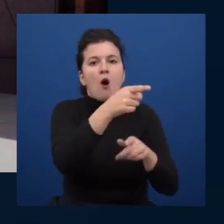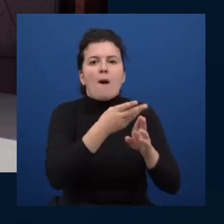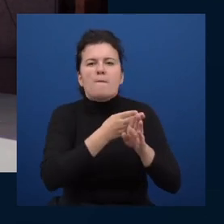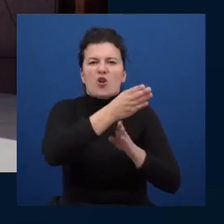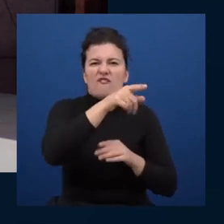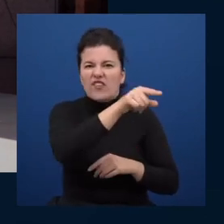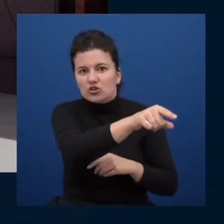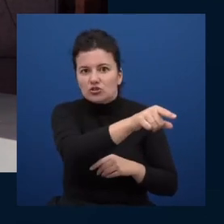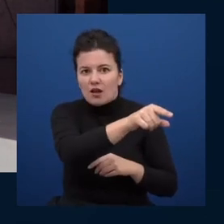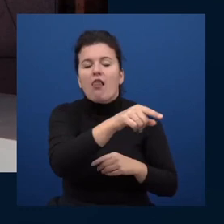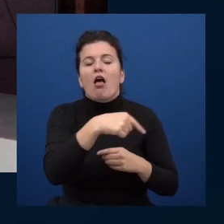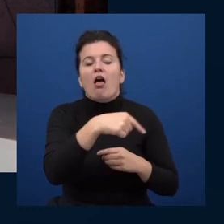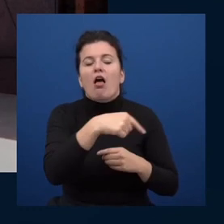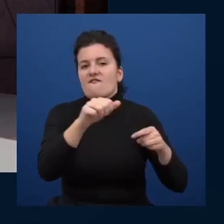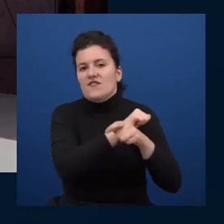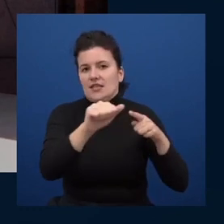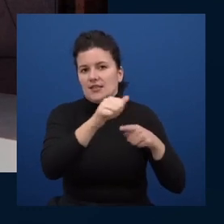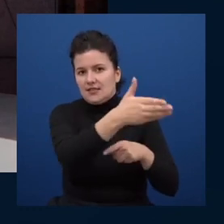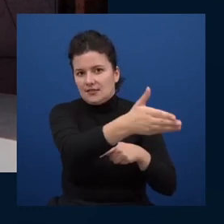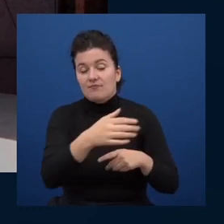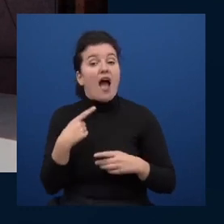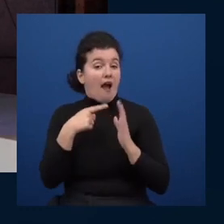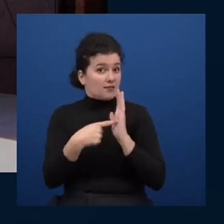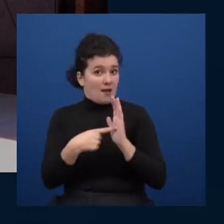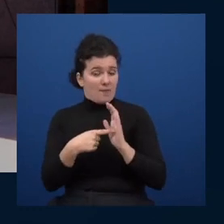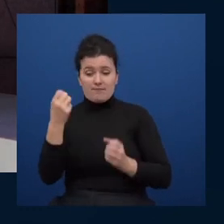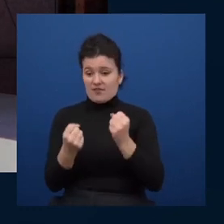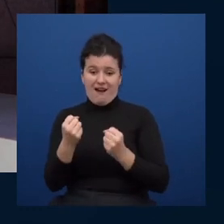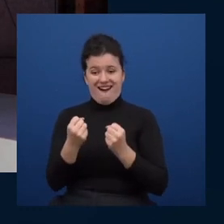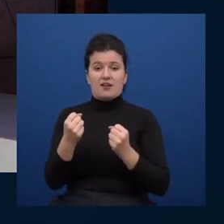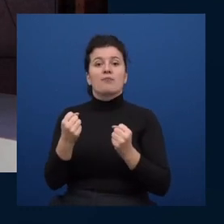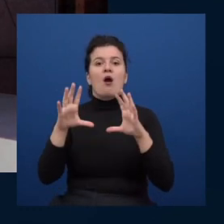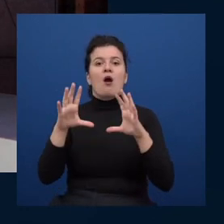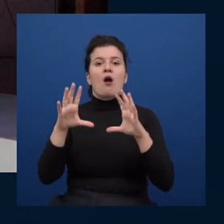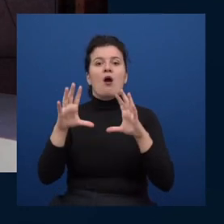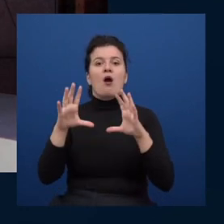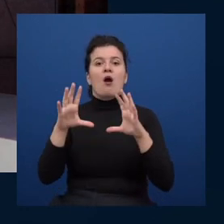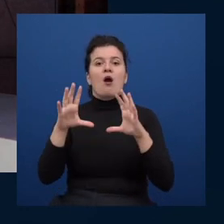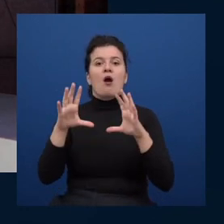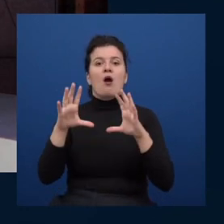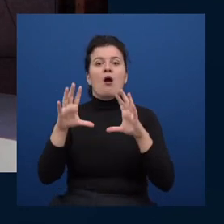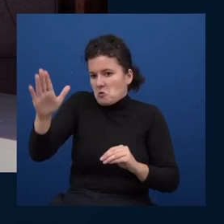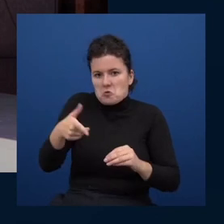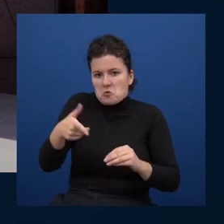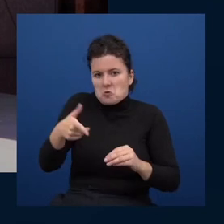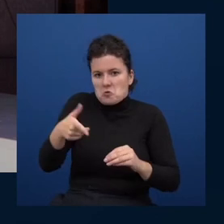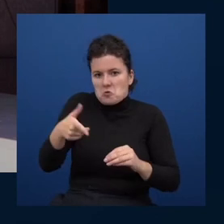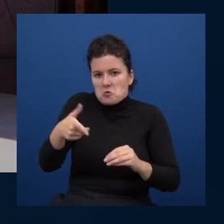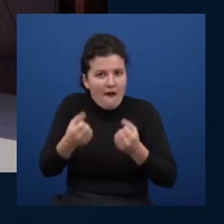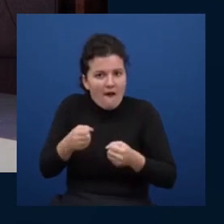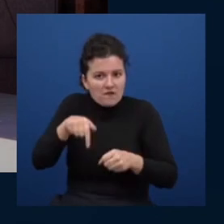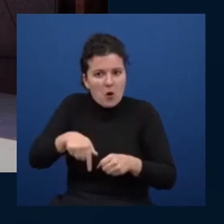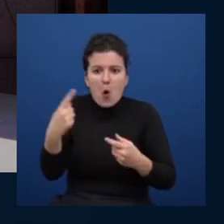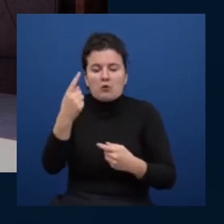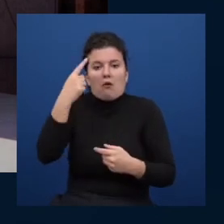had an engine and it just died and i was like standing on the road kicking this thing saying i don't know does anyone know how cars